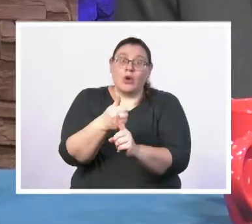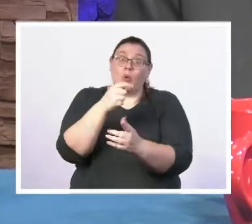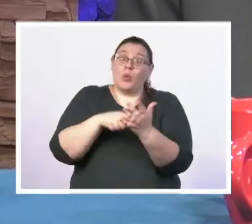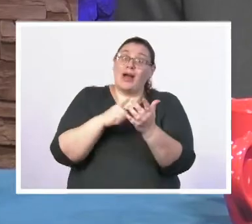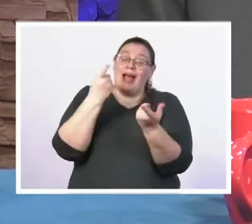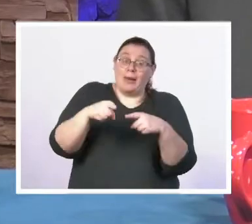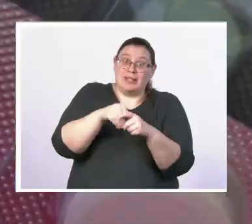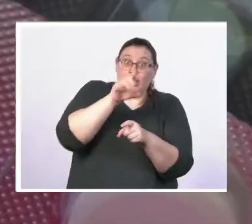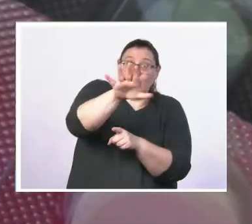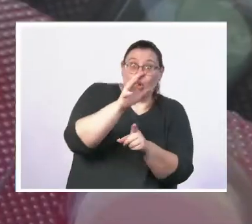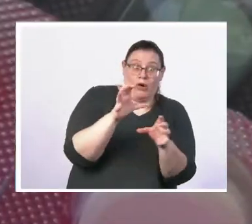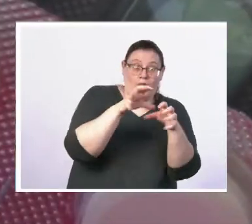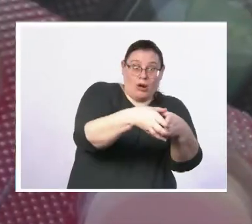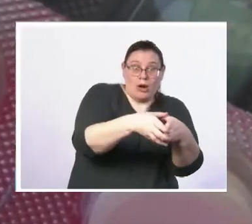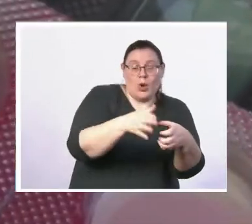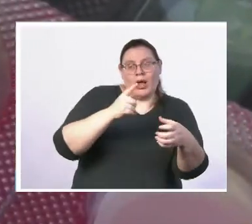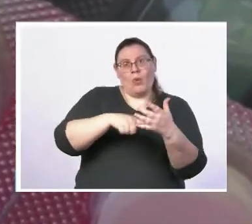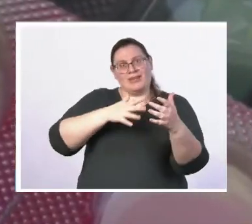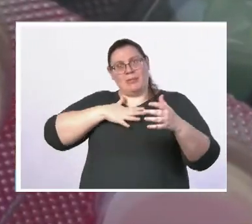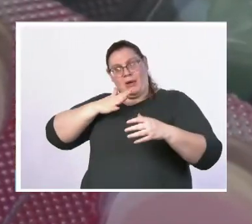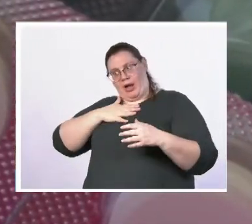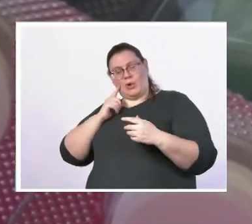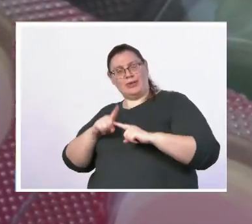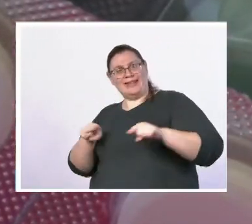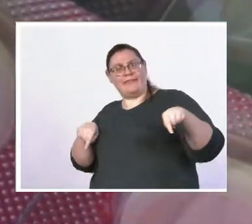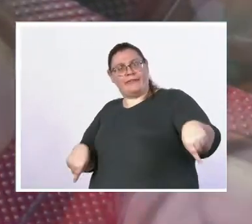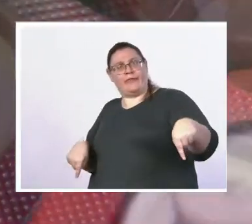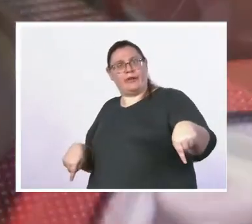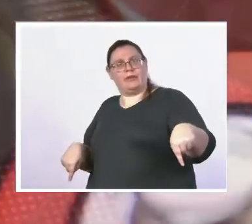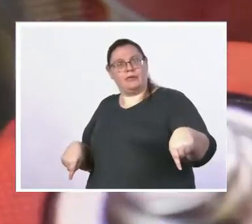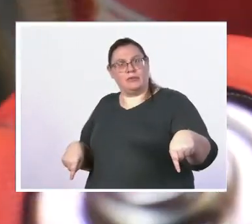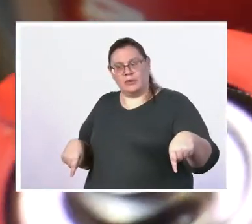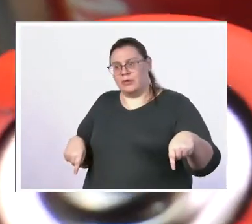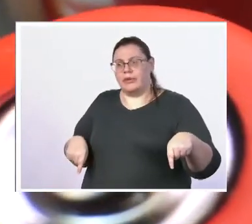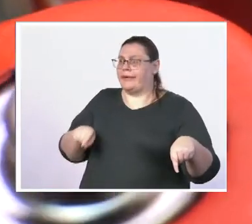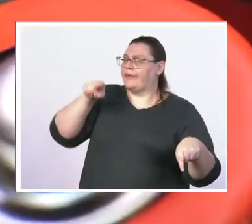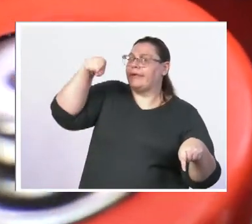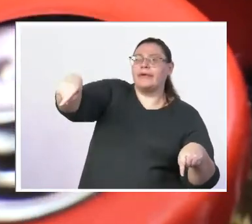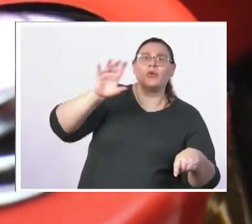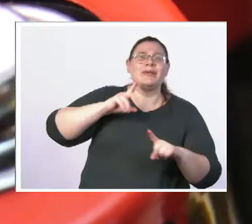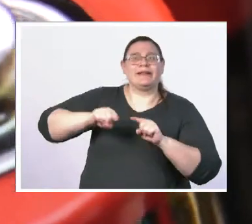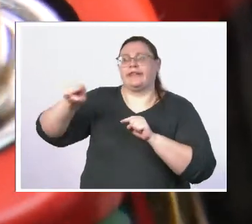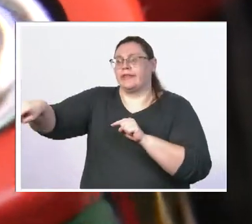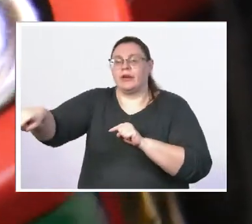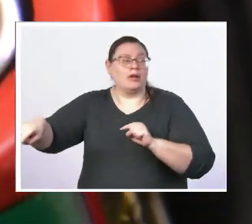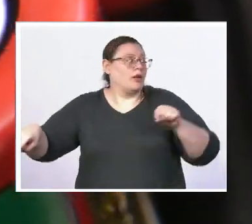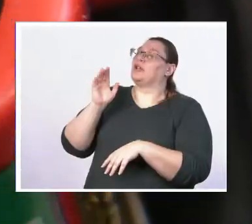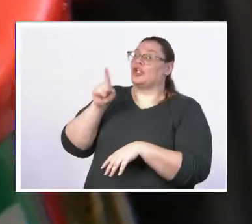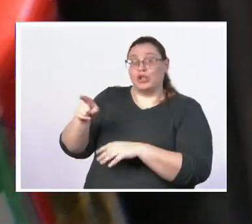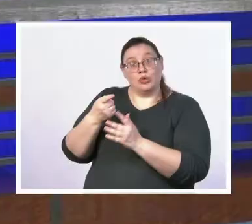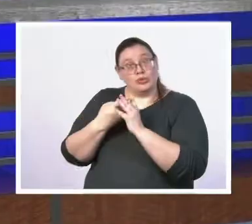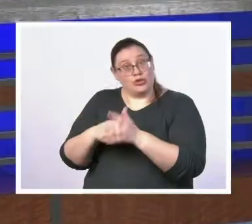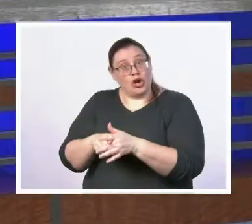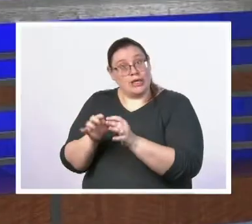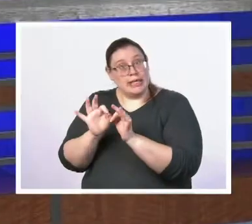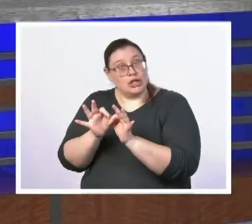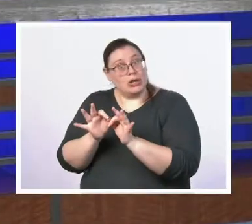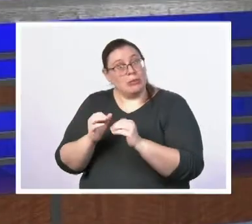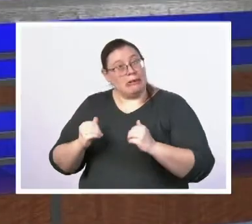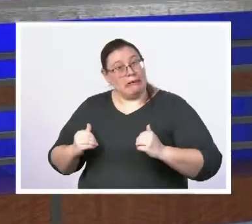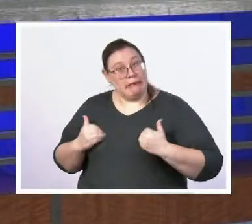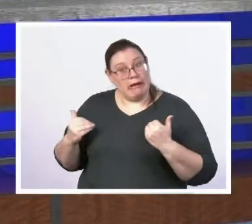have in your kit won't be the same that i have in mine won't be the same as you know joe hasn't his or jane hasn't hers you